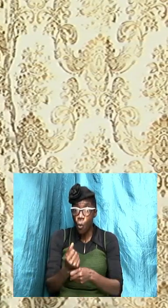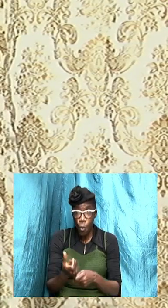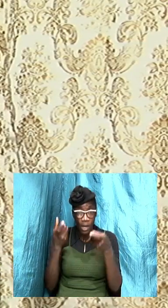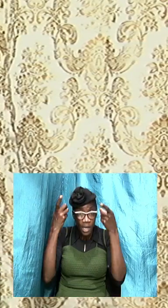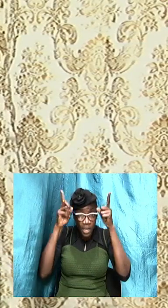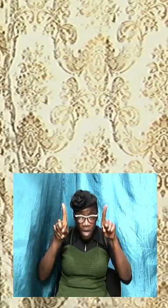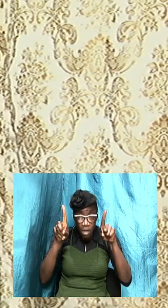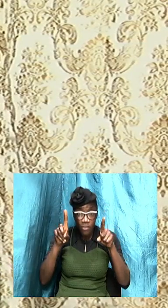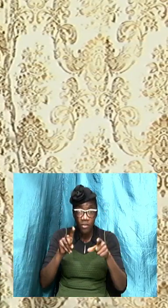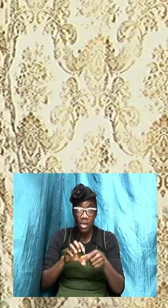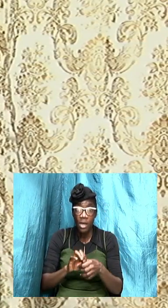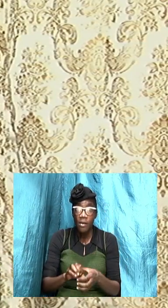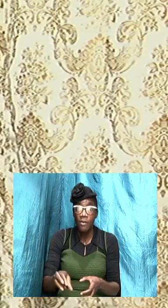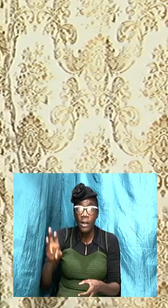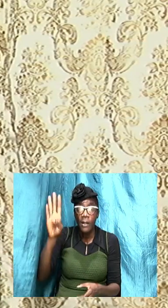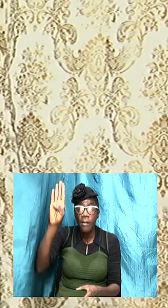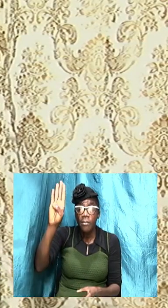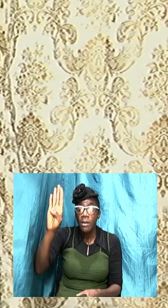of Balaam